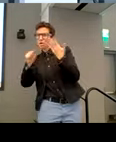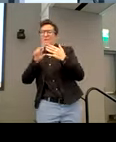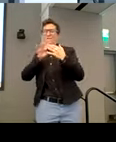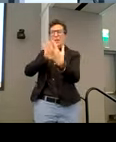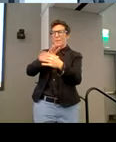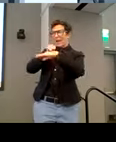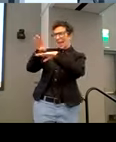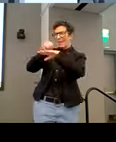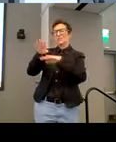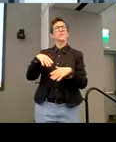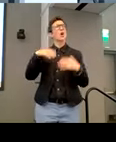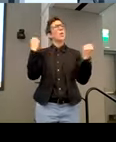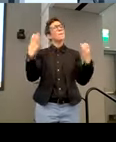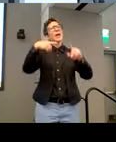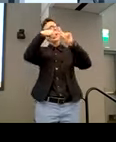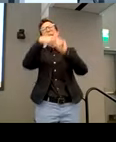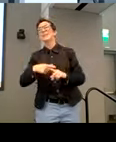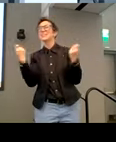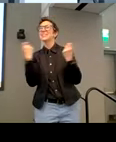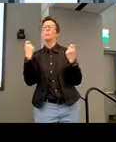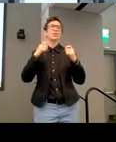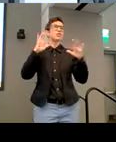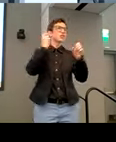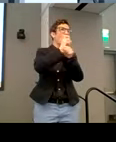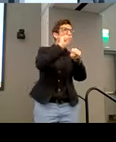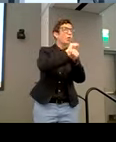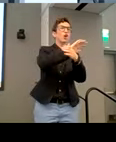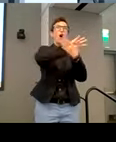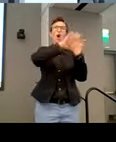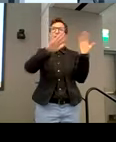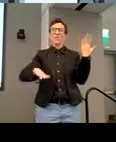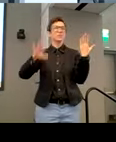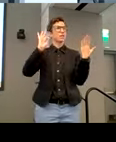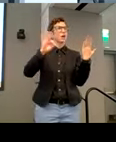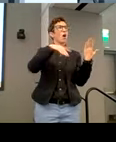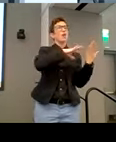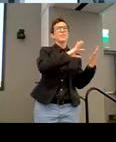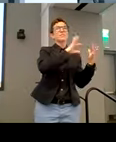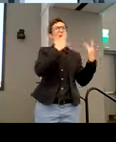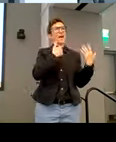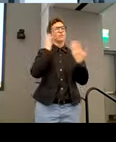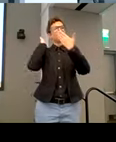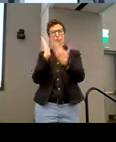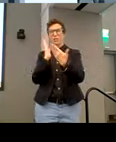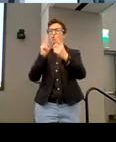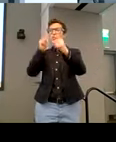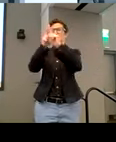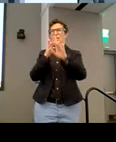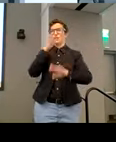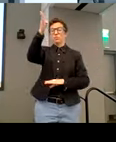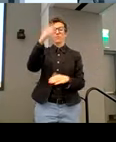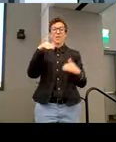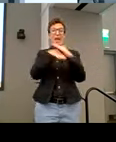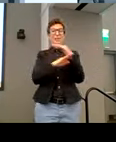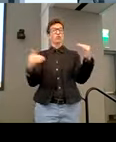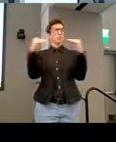and the celebration and the hard work and the all of it to deal with these things in the future. Access to justice